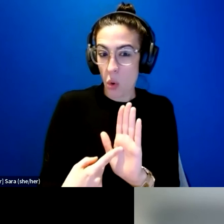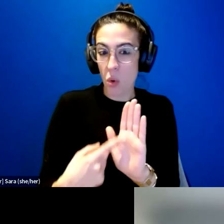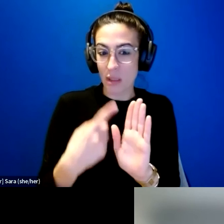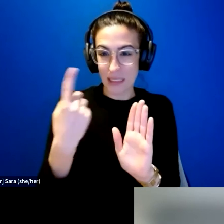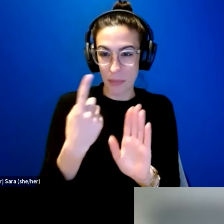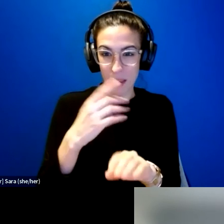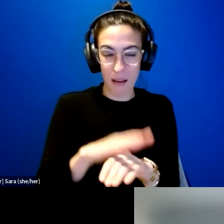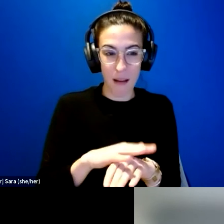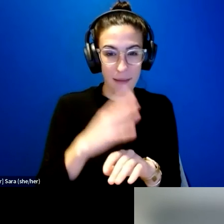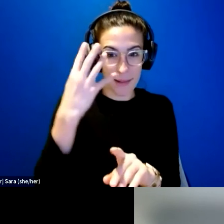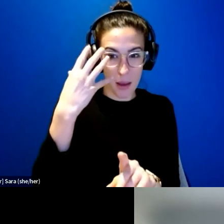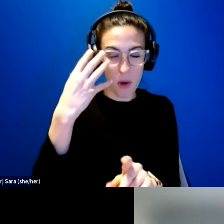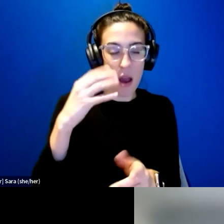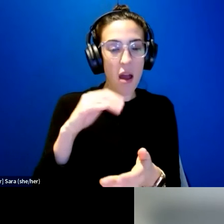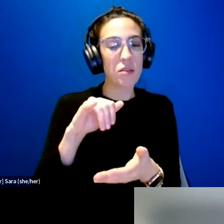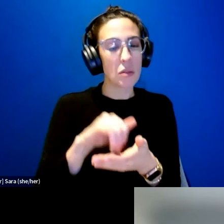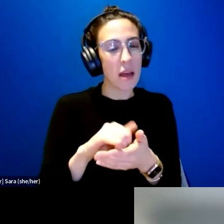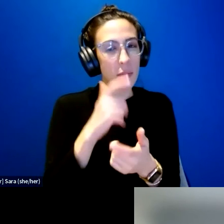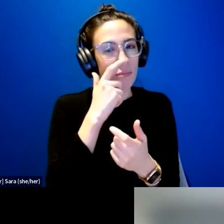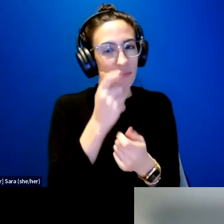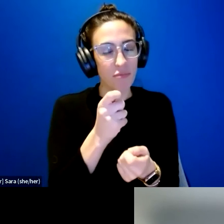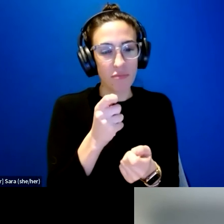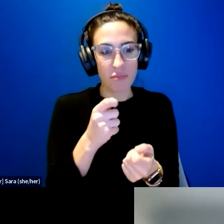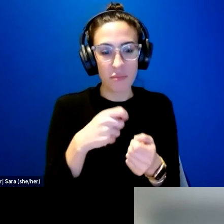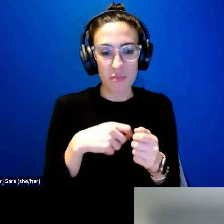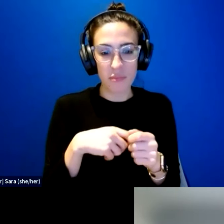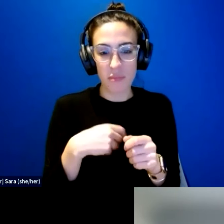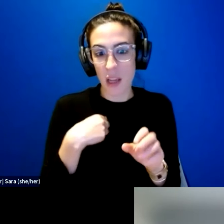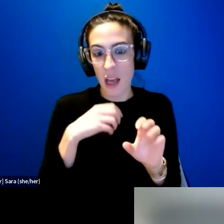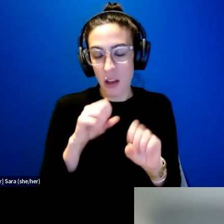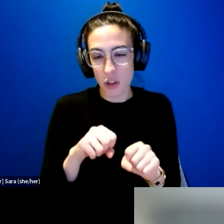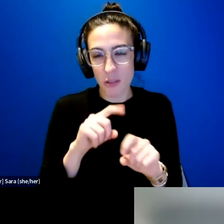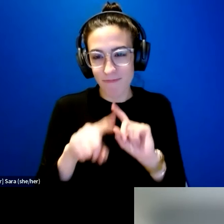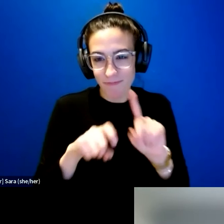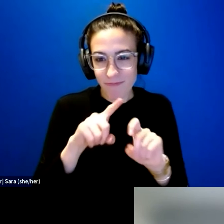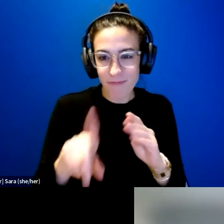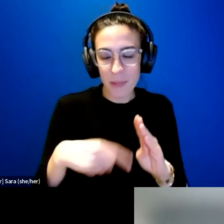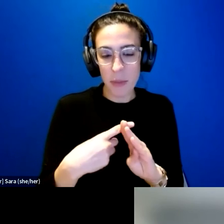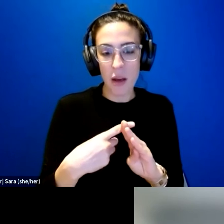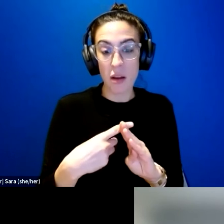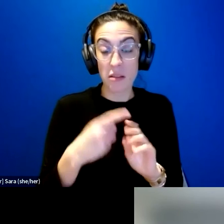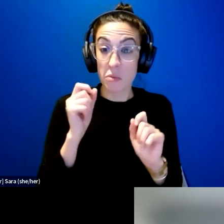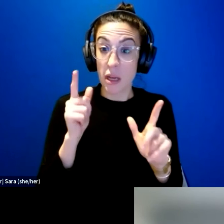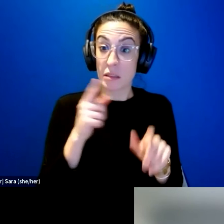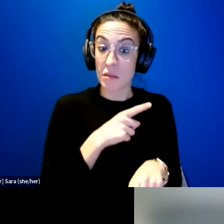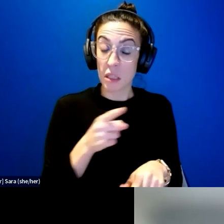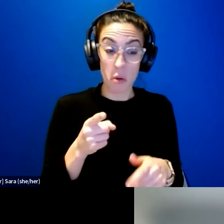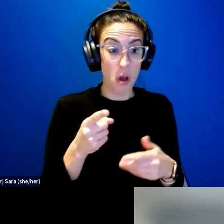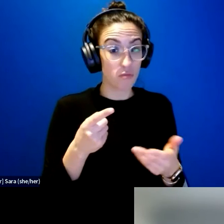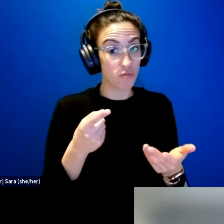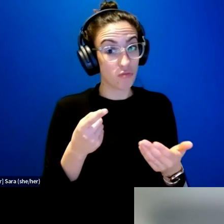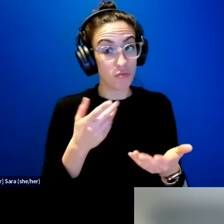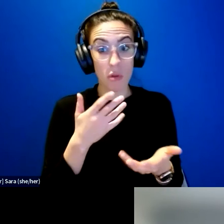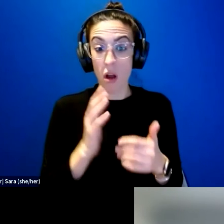So those were some interesting findings that I could talk to them about. And surprisingly, they were quite comfortable with showing